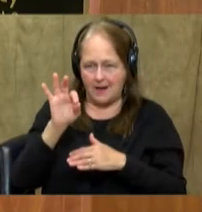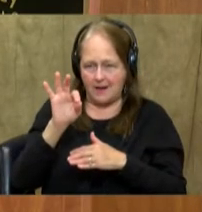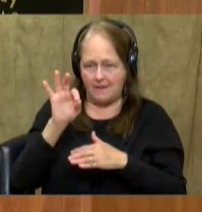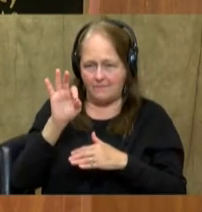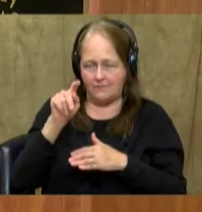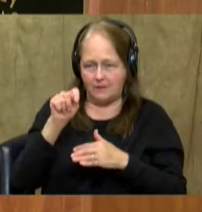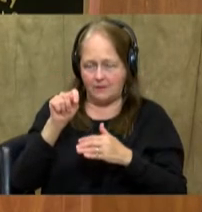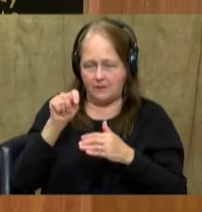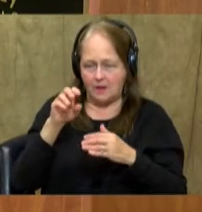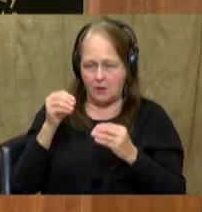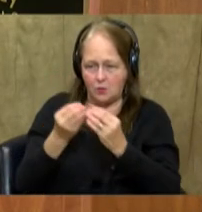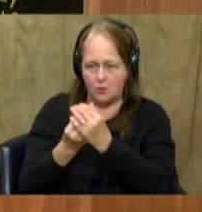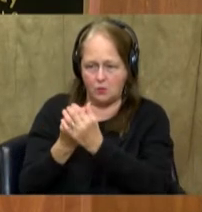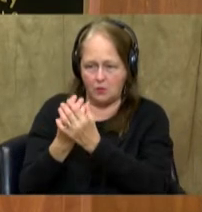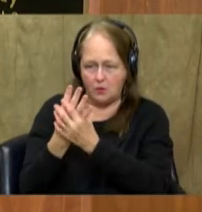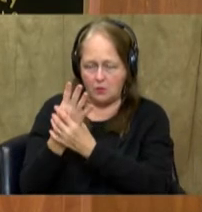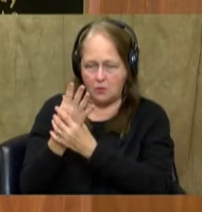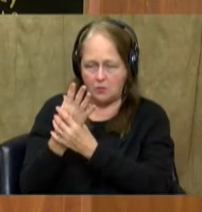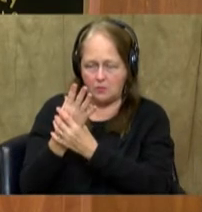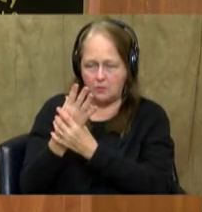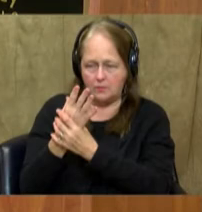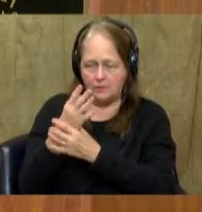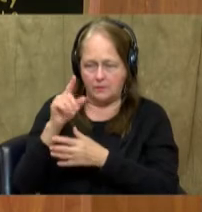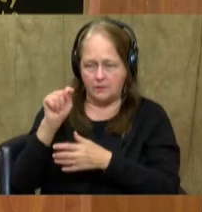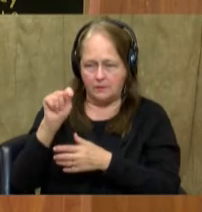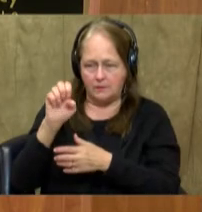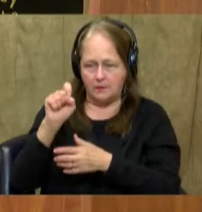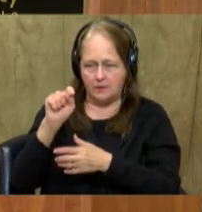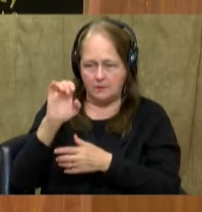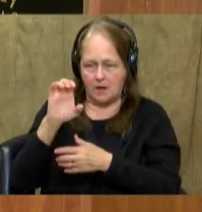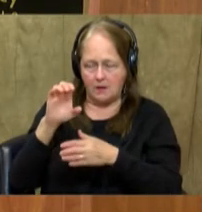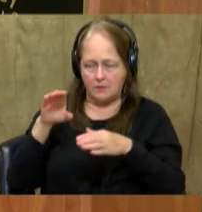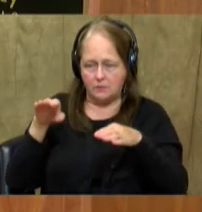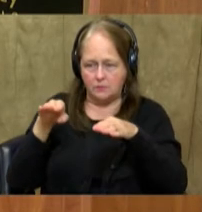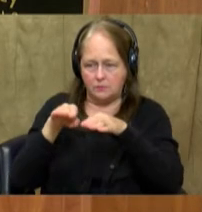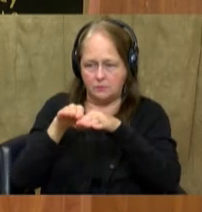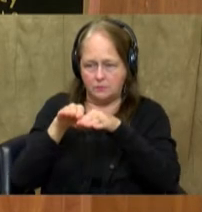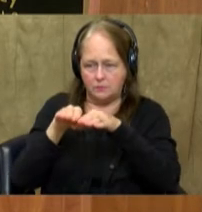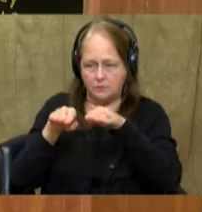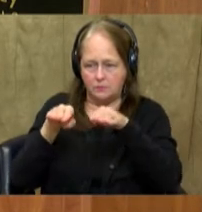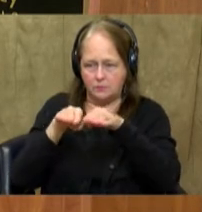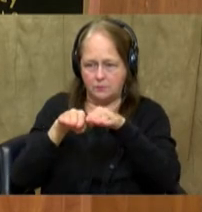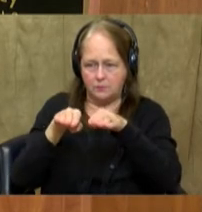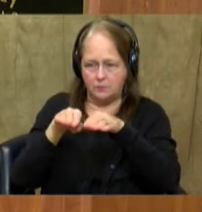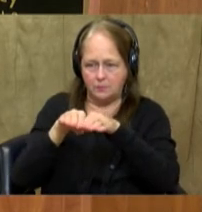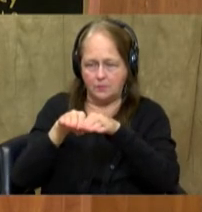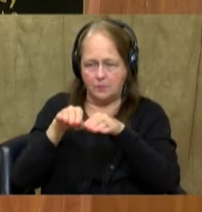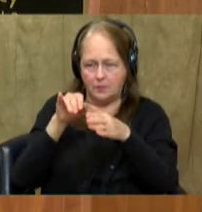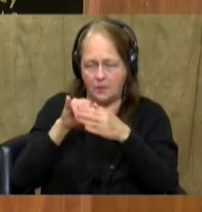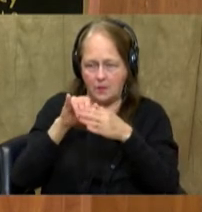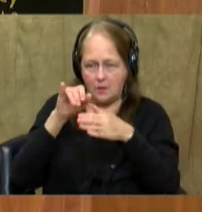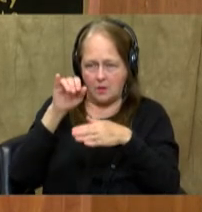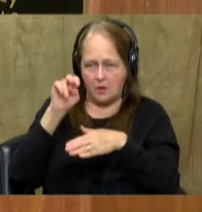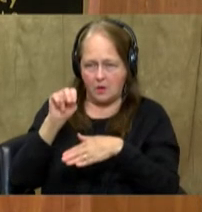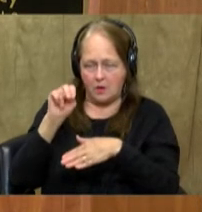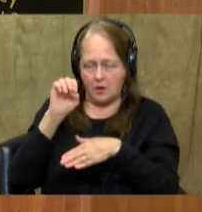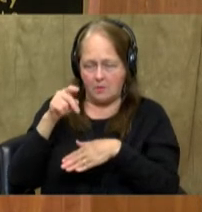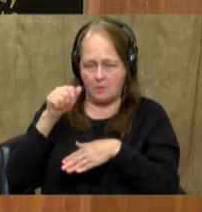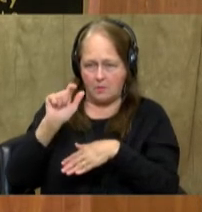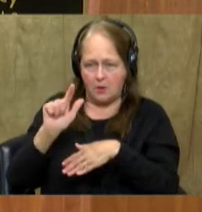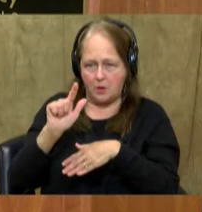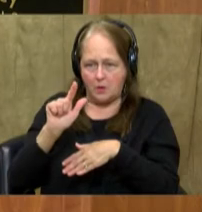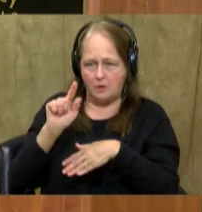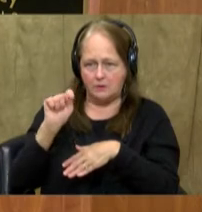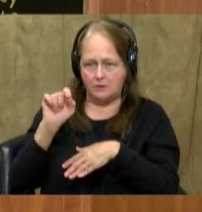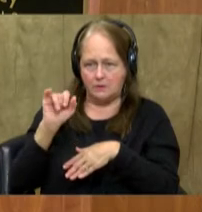growing as those two continental tectonic plates continue to push against each other. It stands on the border of Nepal and Tibet,